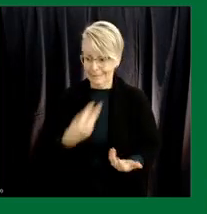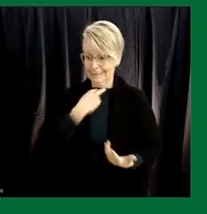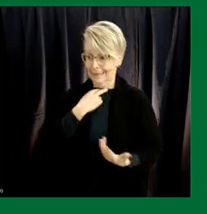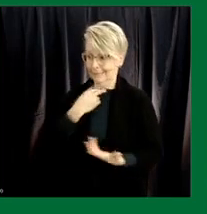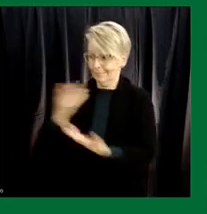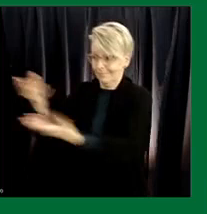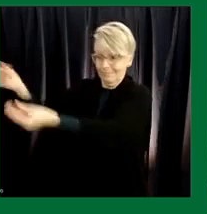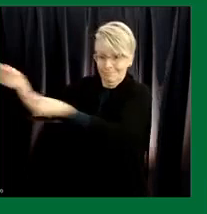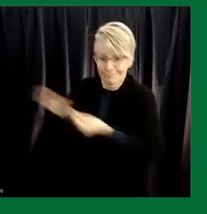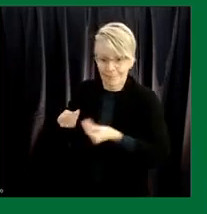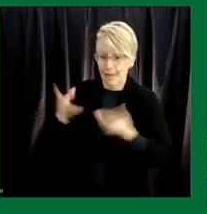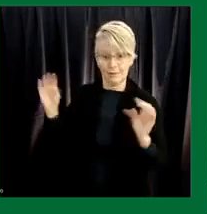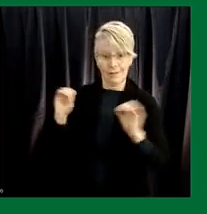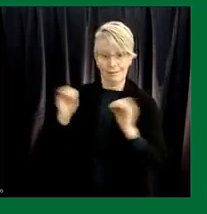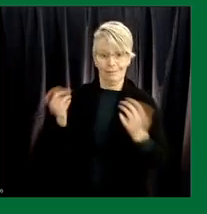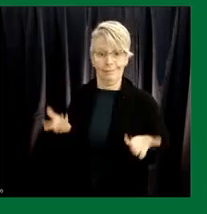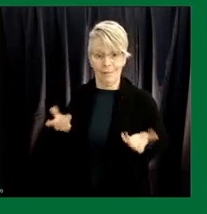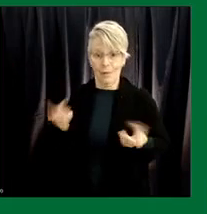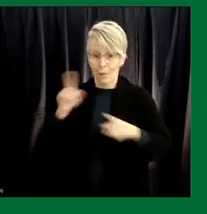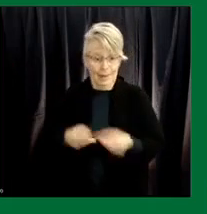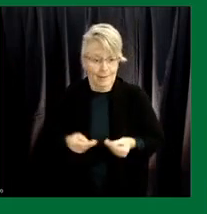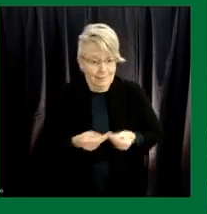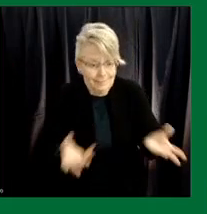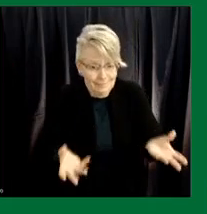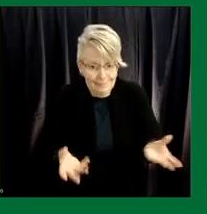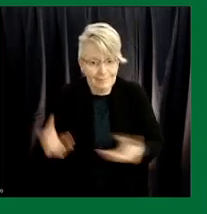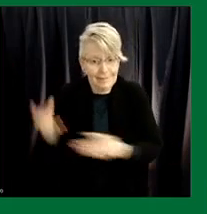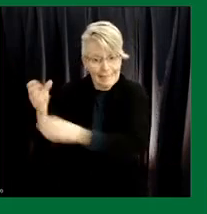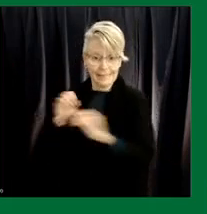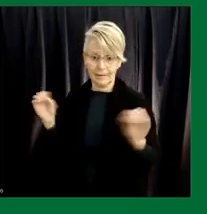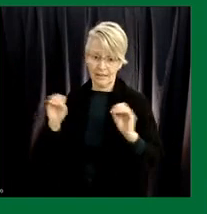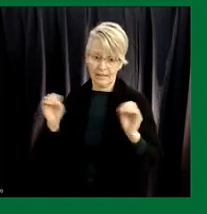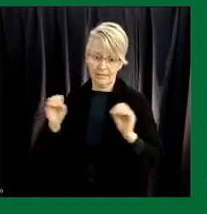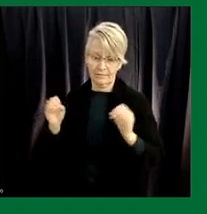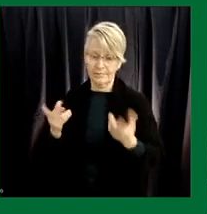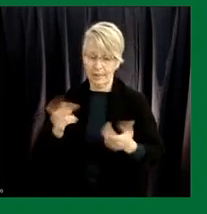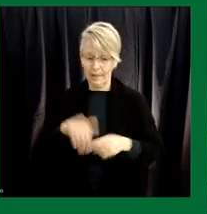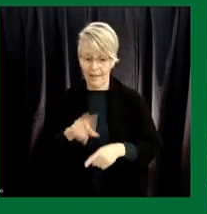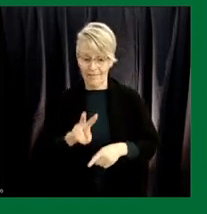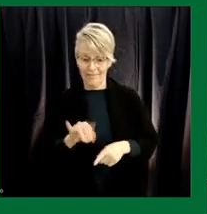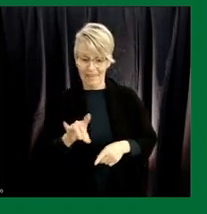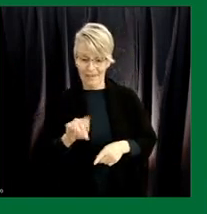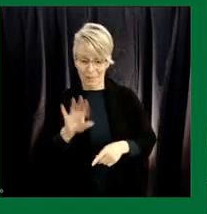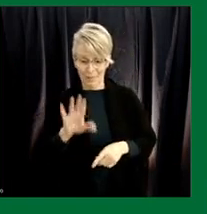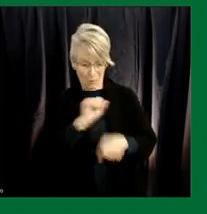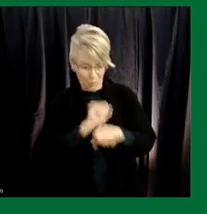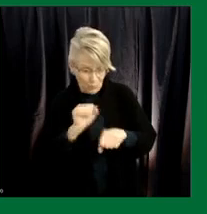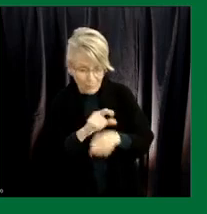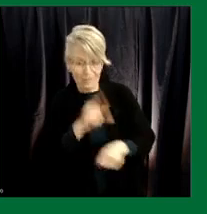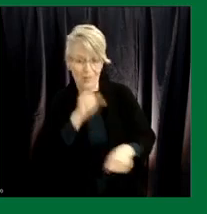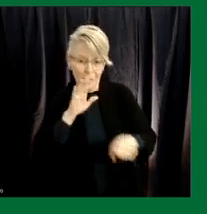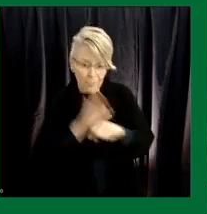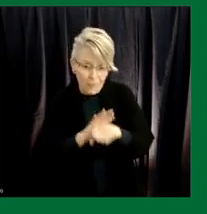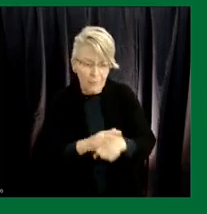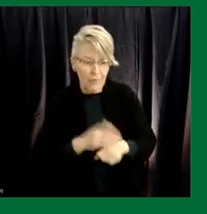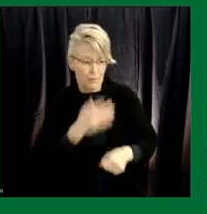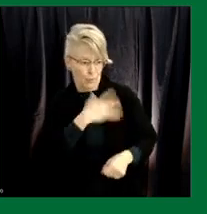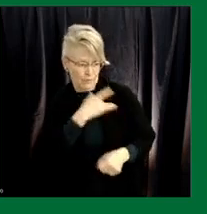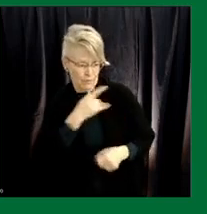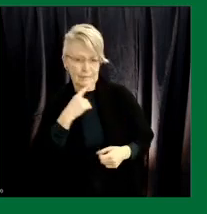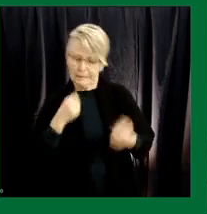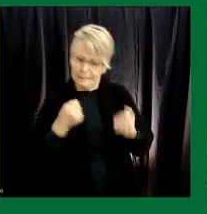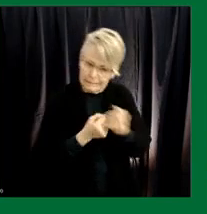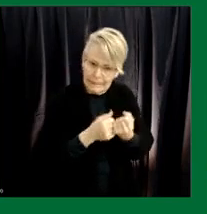and you know i i think it really bears importance on uh the work that veto intervac is doing and the commitment the provincial government is making today